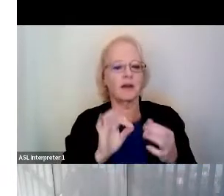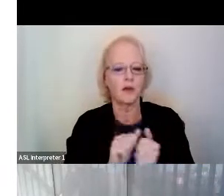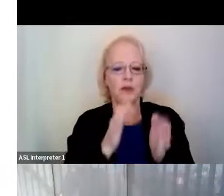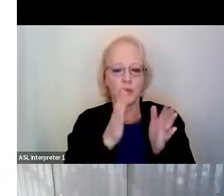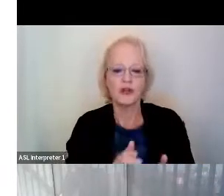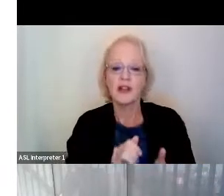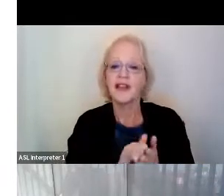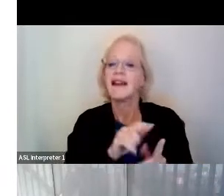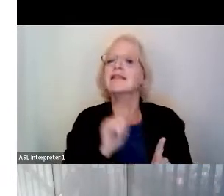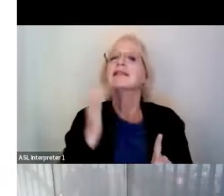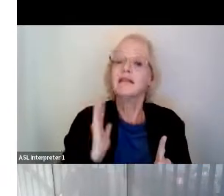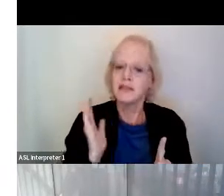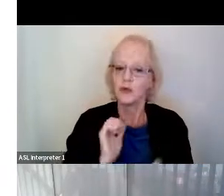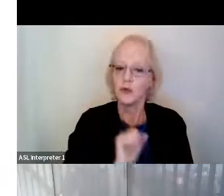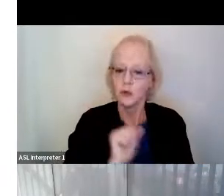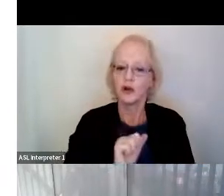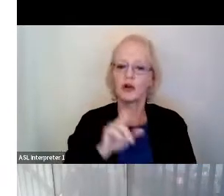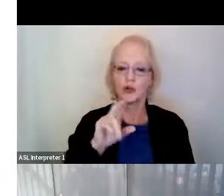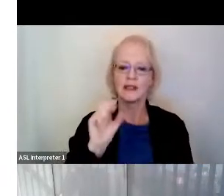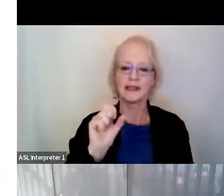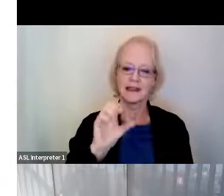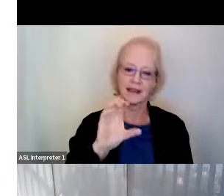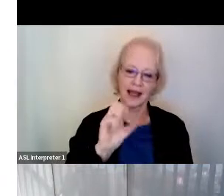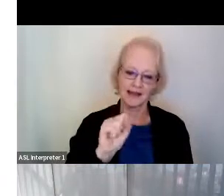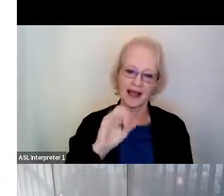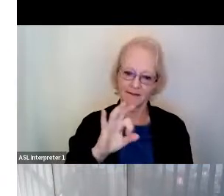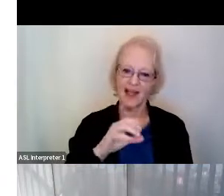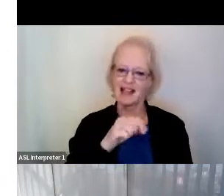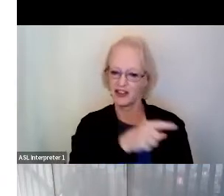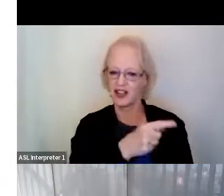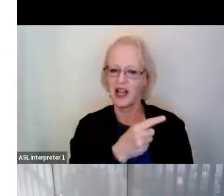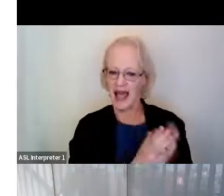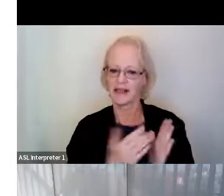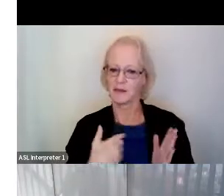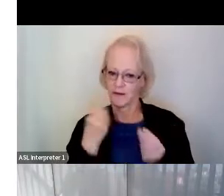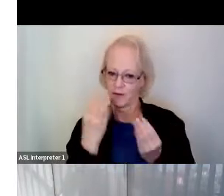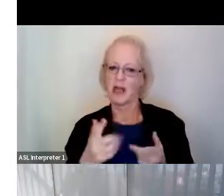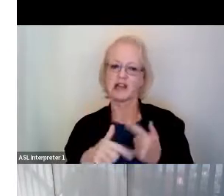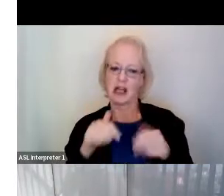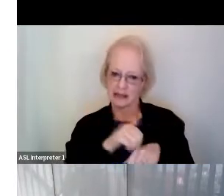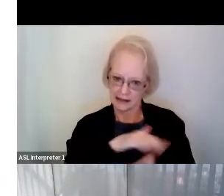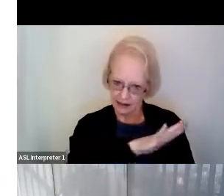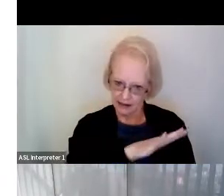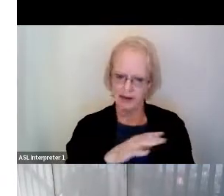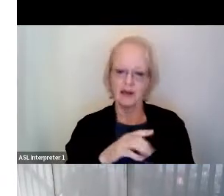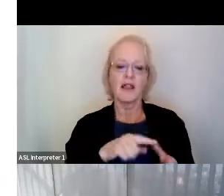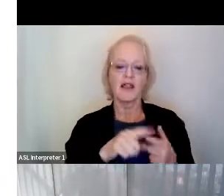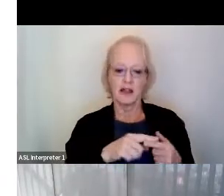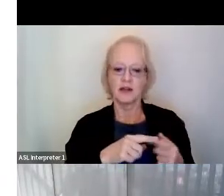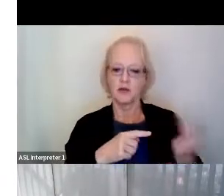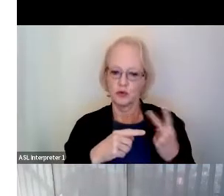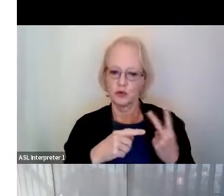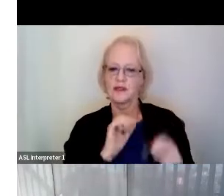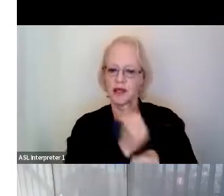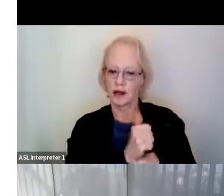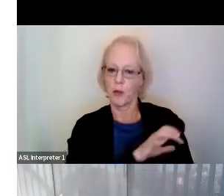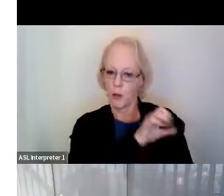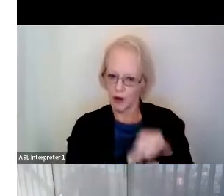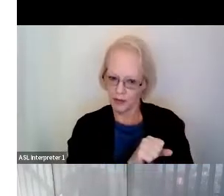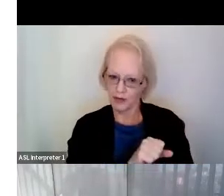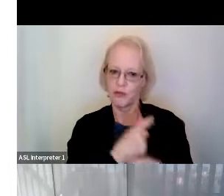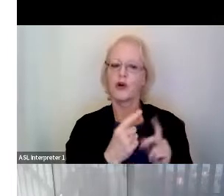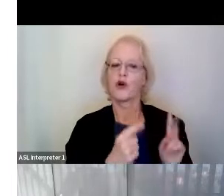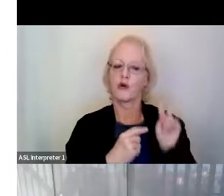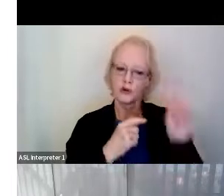UCSF. She asked me for some info, which I sent to her. Then we set up an appointment to go and see a